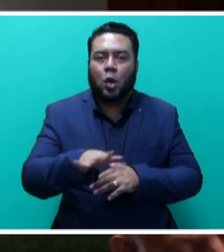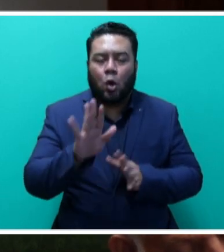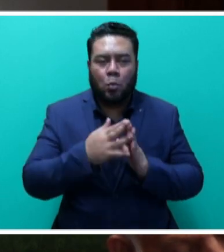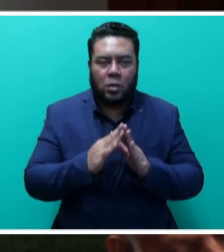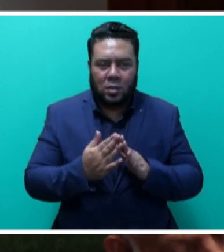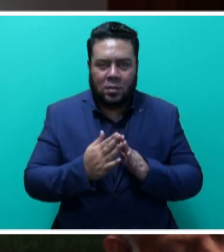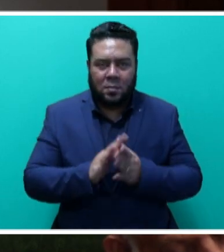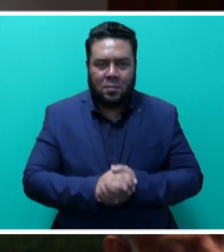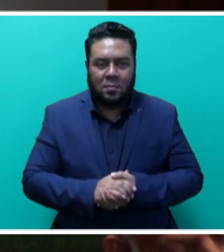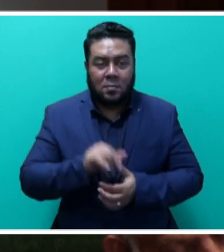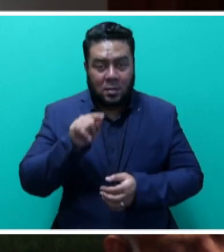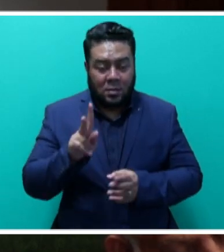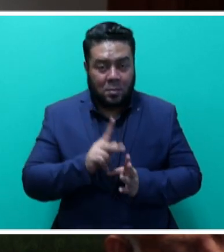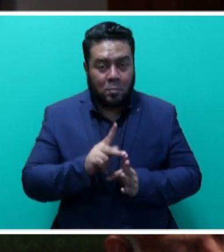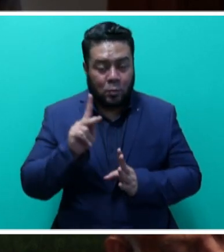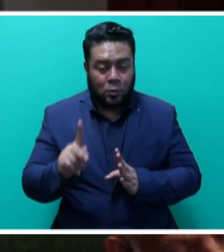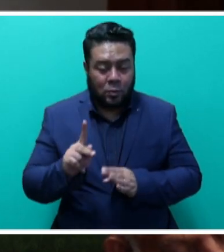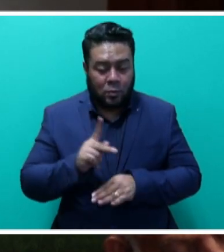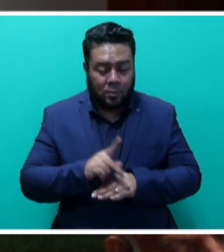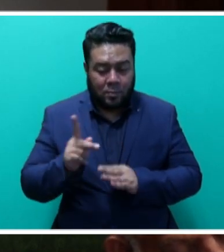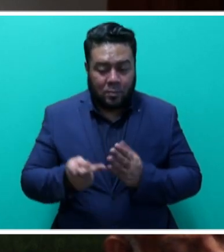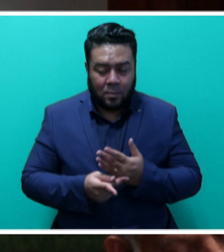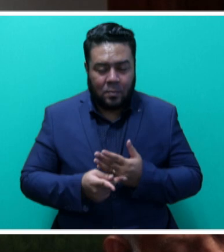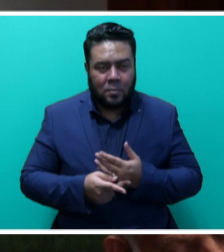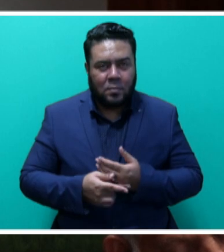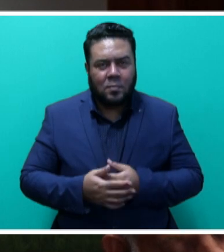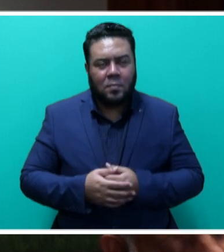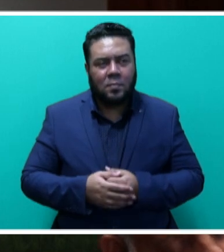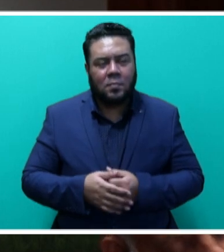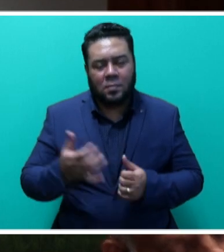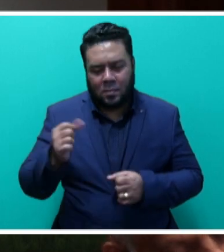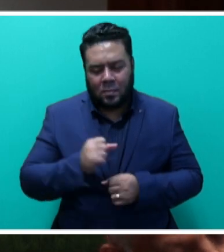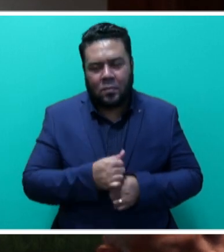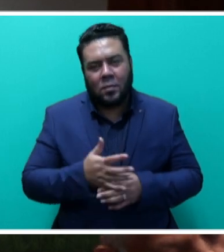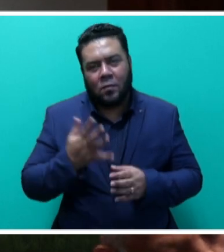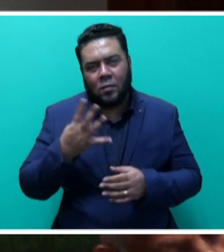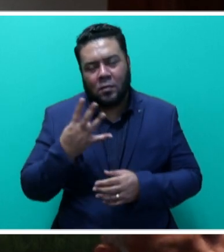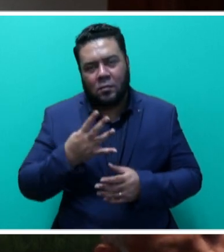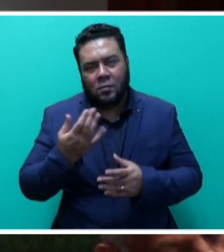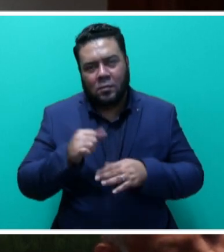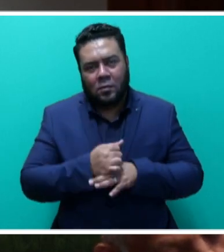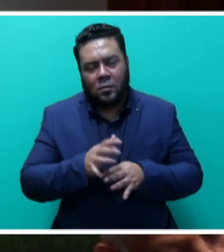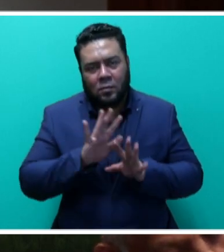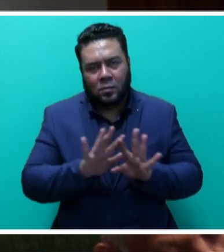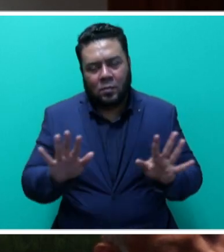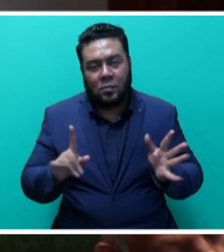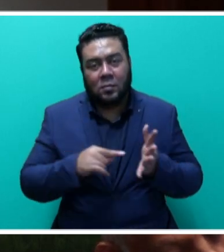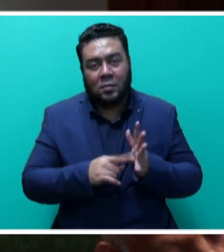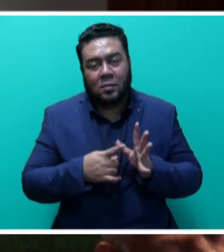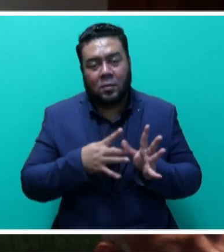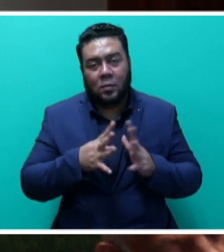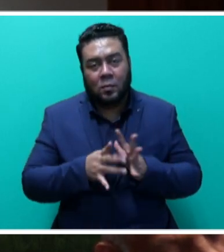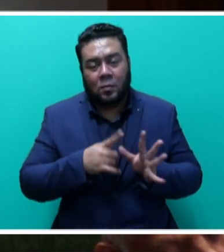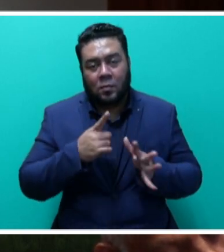This project will construct 14 Nature-Based Solutions seawalls, with Tawake Village in